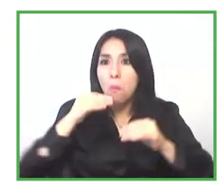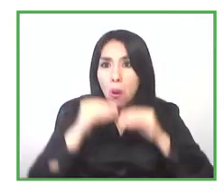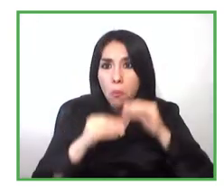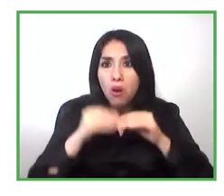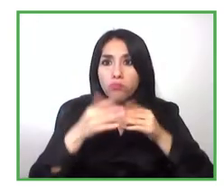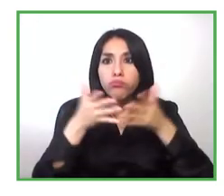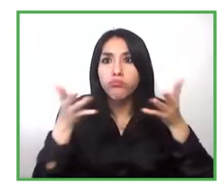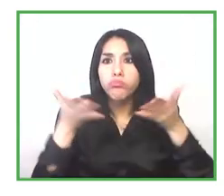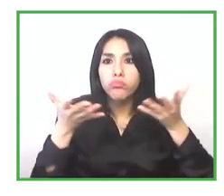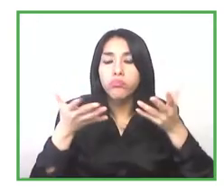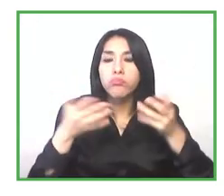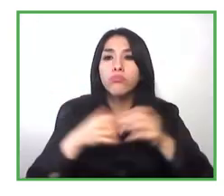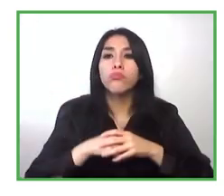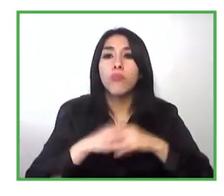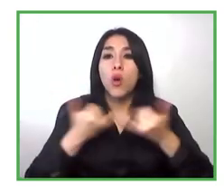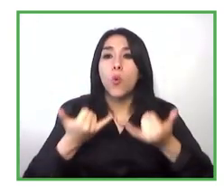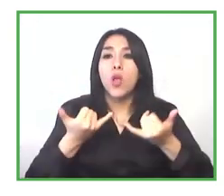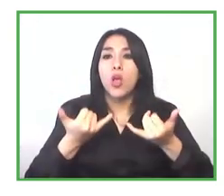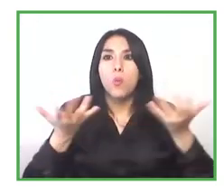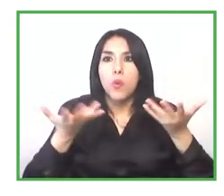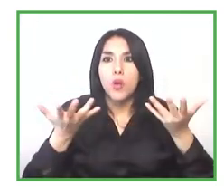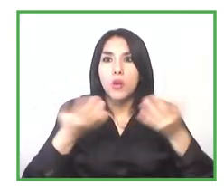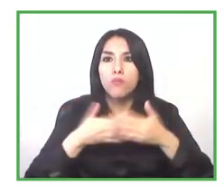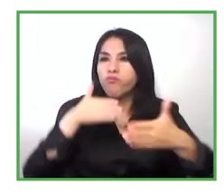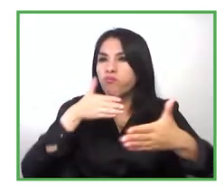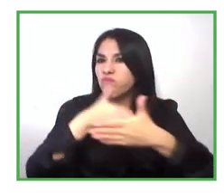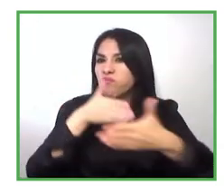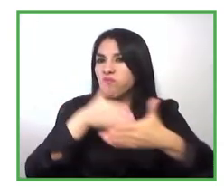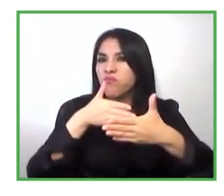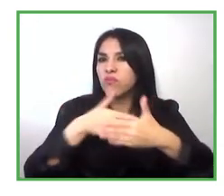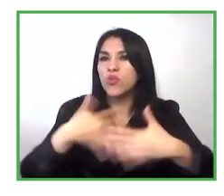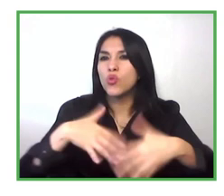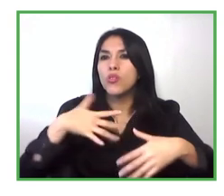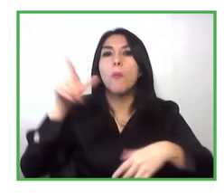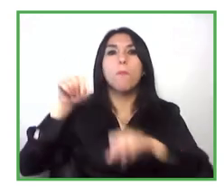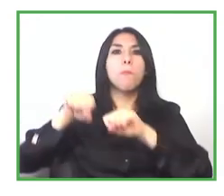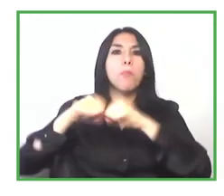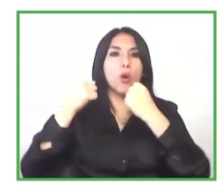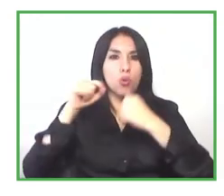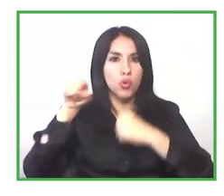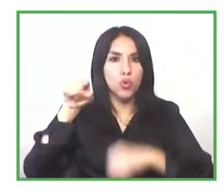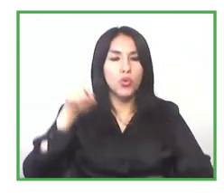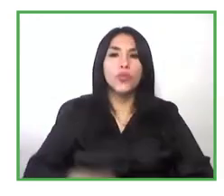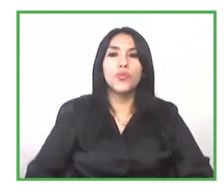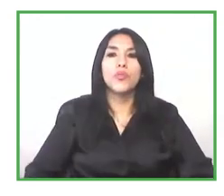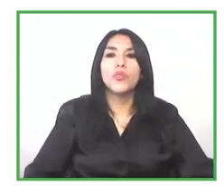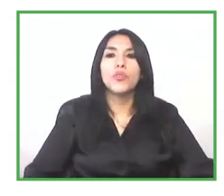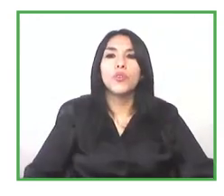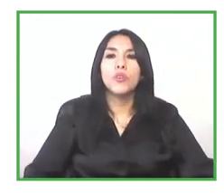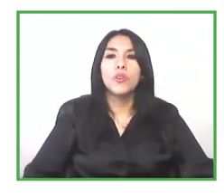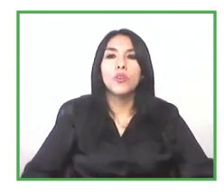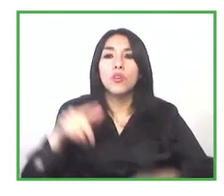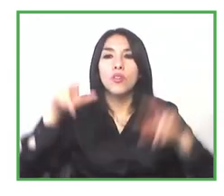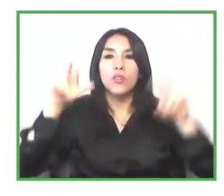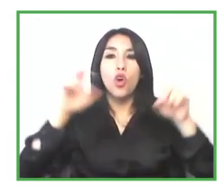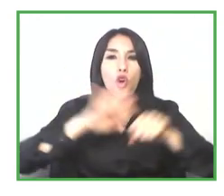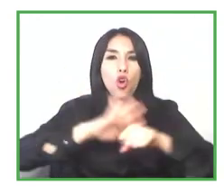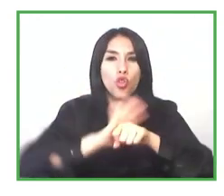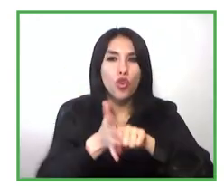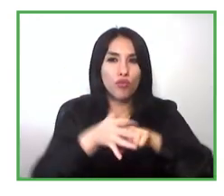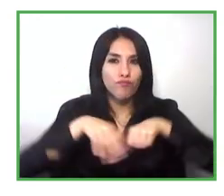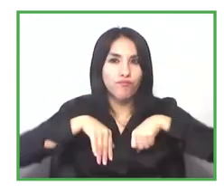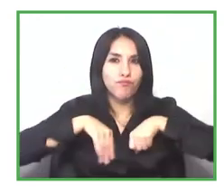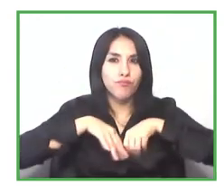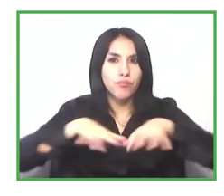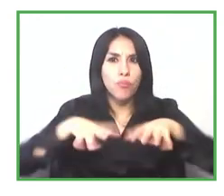overcome these problems with the pandemic to continue with the problem to development thank you